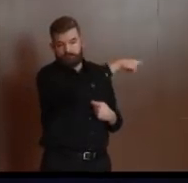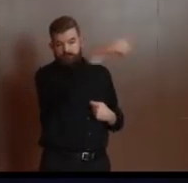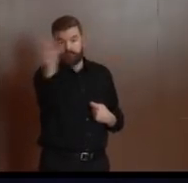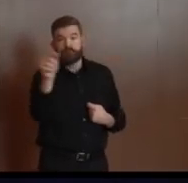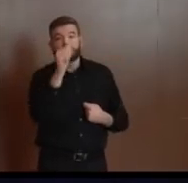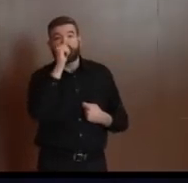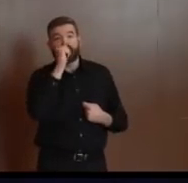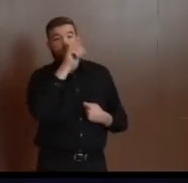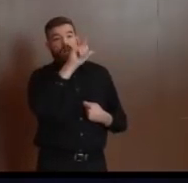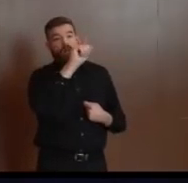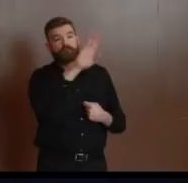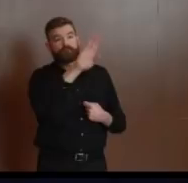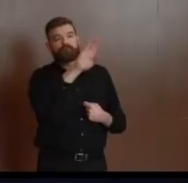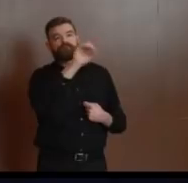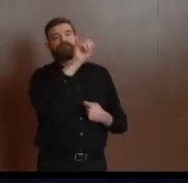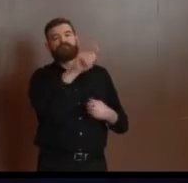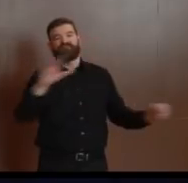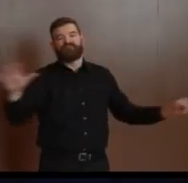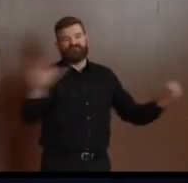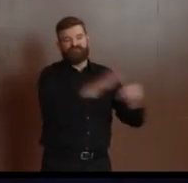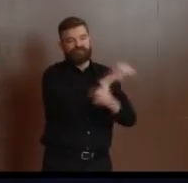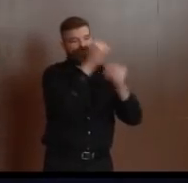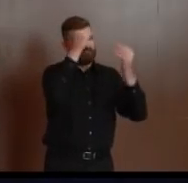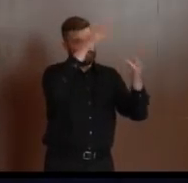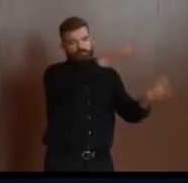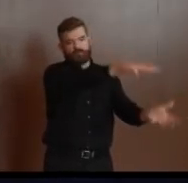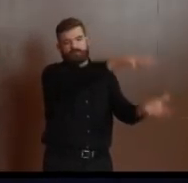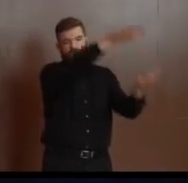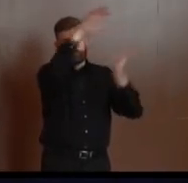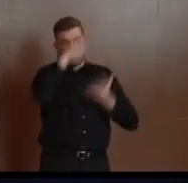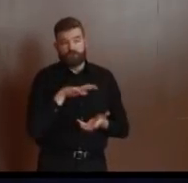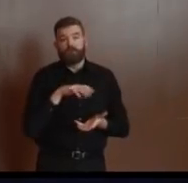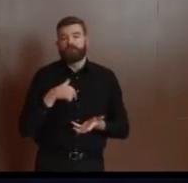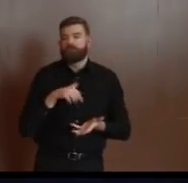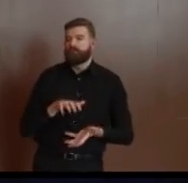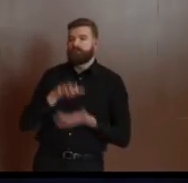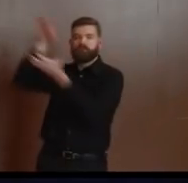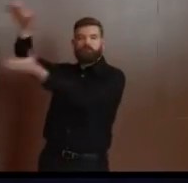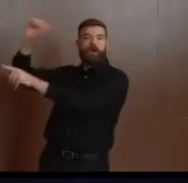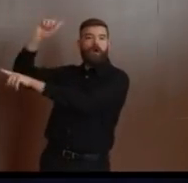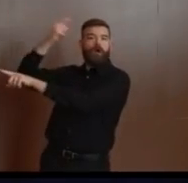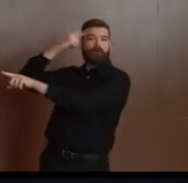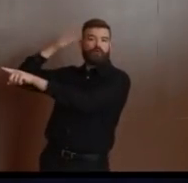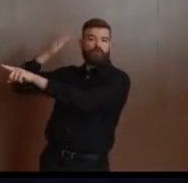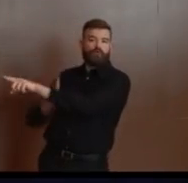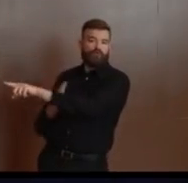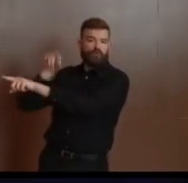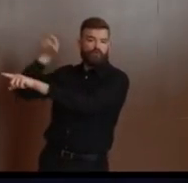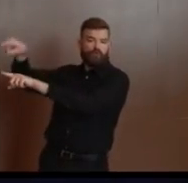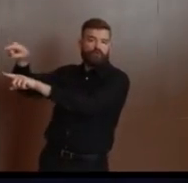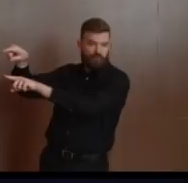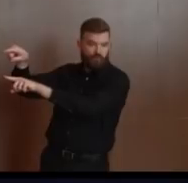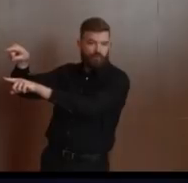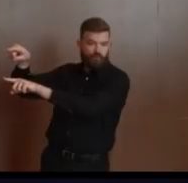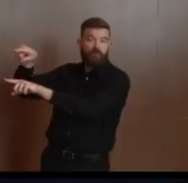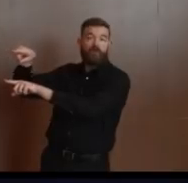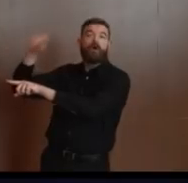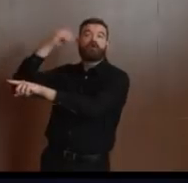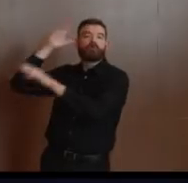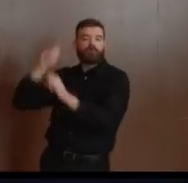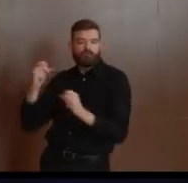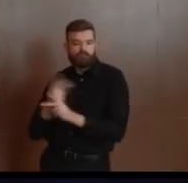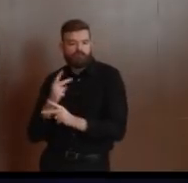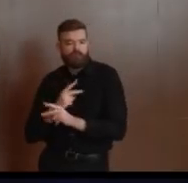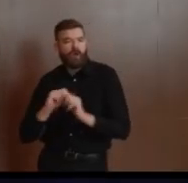allocating those resources. And, of course, Commissioner Persichilli in prosecuting her duty as the Commissioner of Health. And so it really becomes about getting